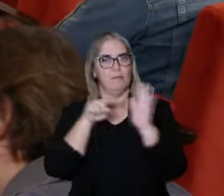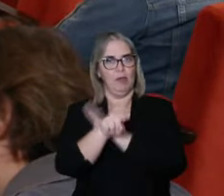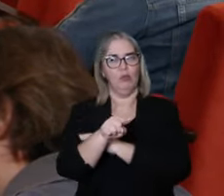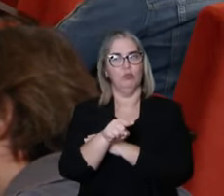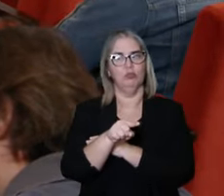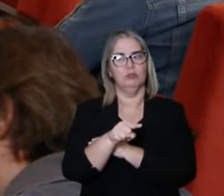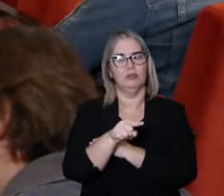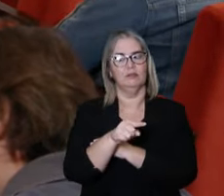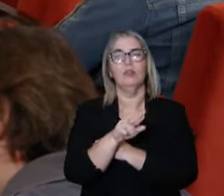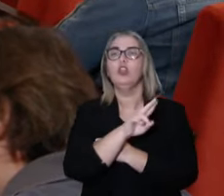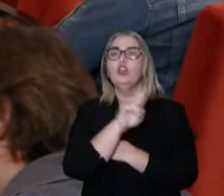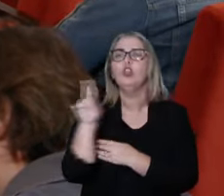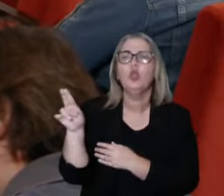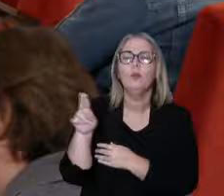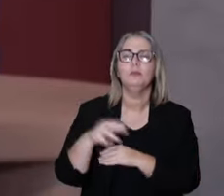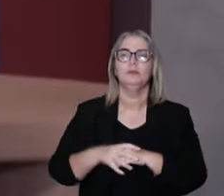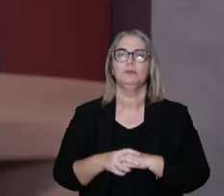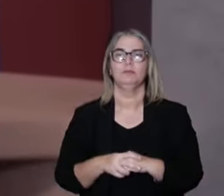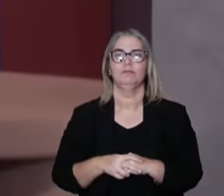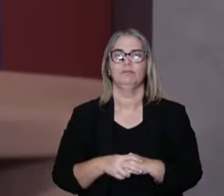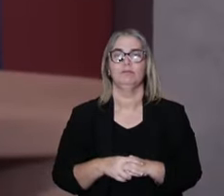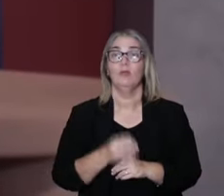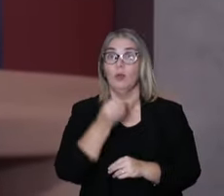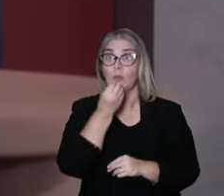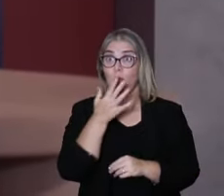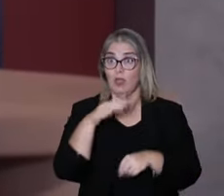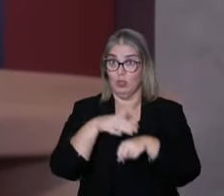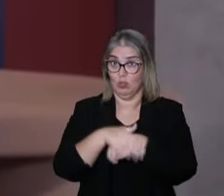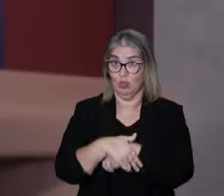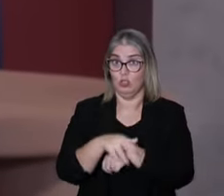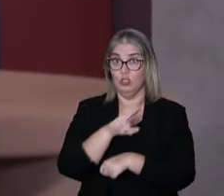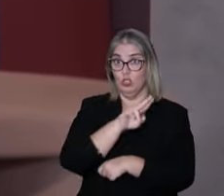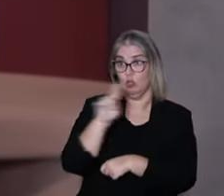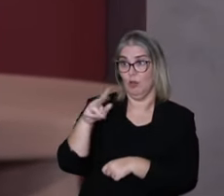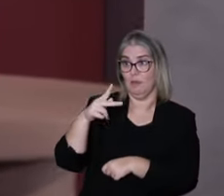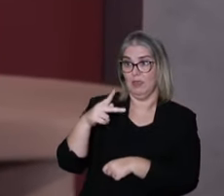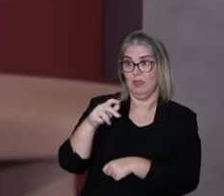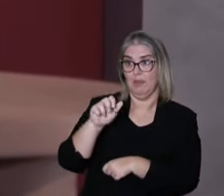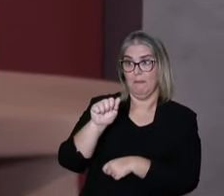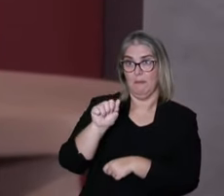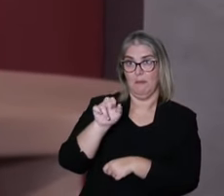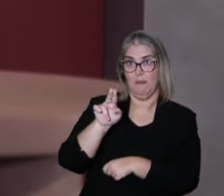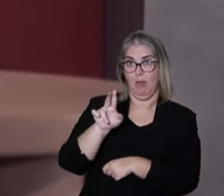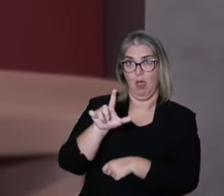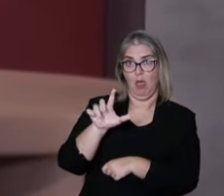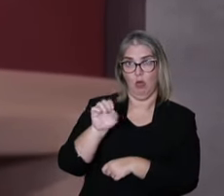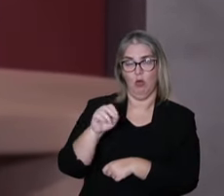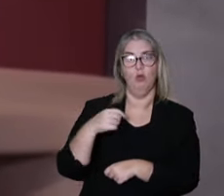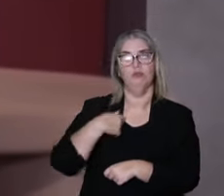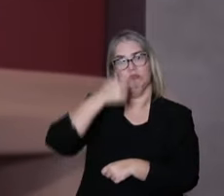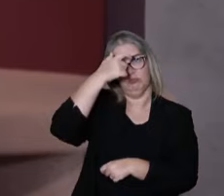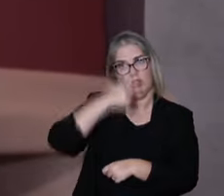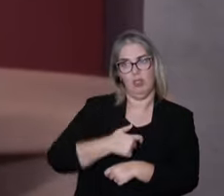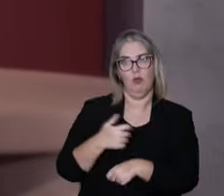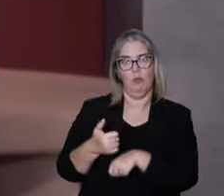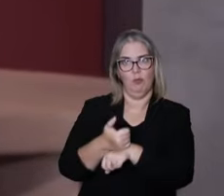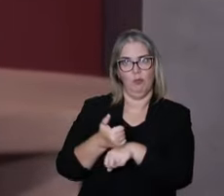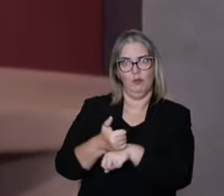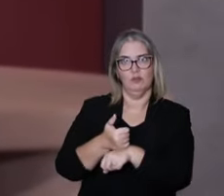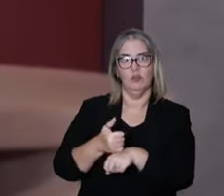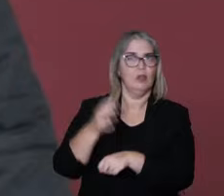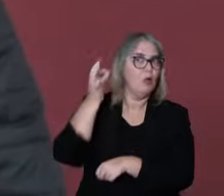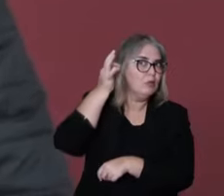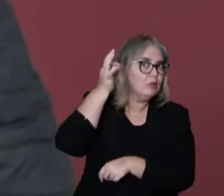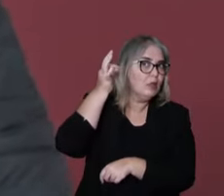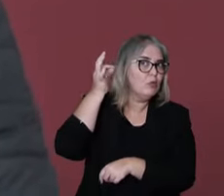question, a question from the audience now. Introduce yourself, please. So good evening. I'm Paulo Henrique Campos. I am